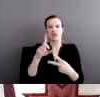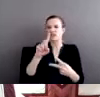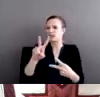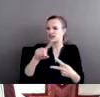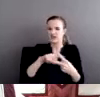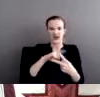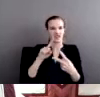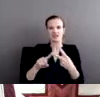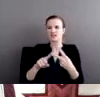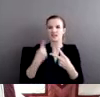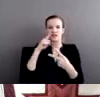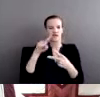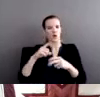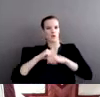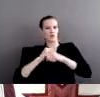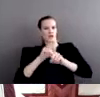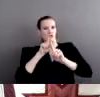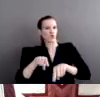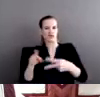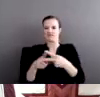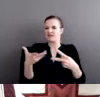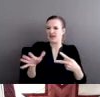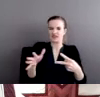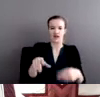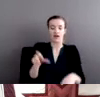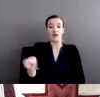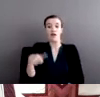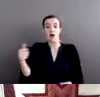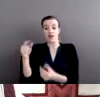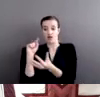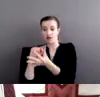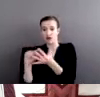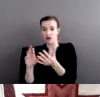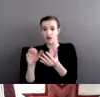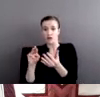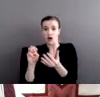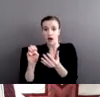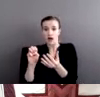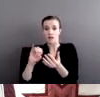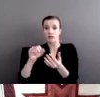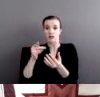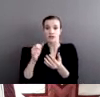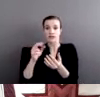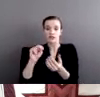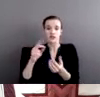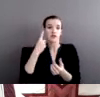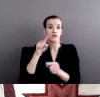every little crumb. We still lack jurisdiction over non-Indians who commit homicides,